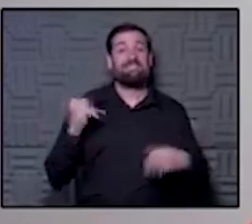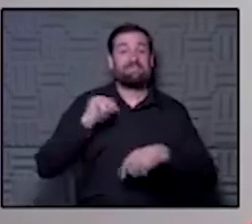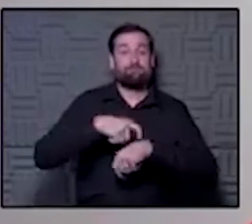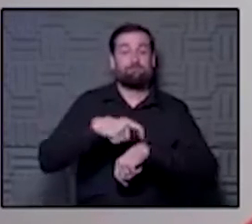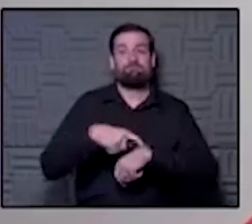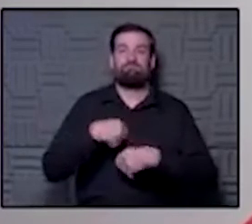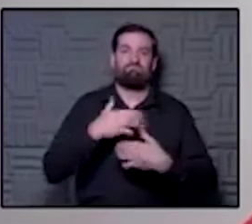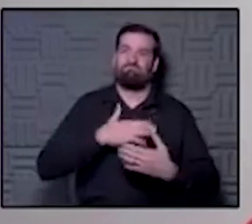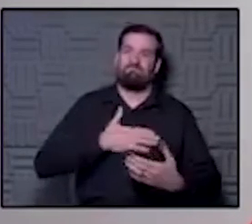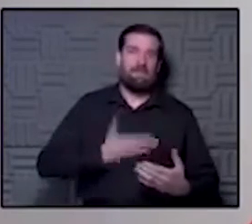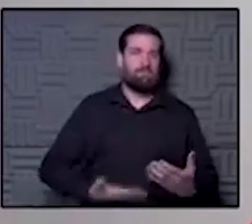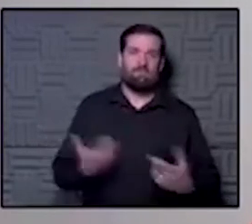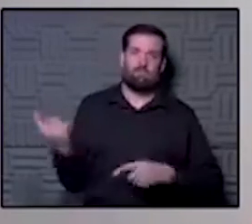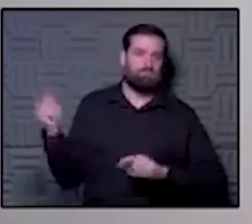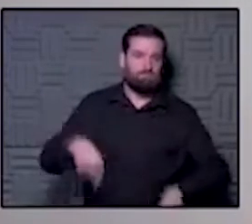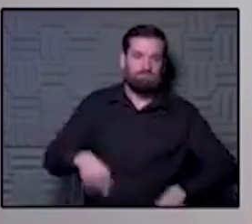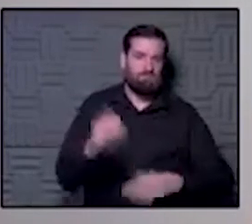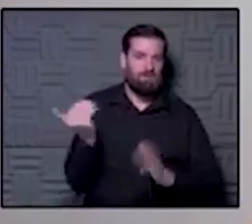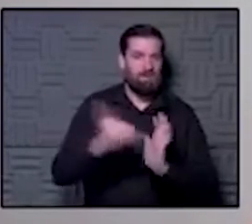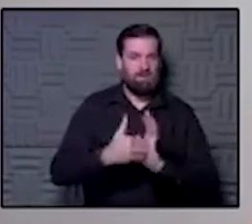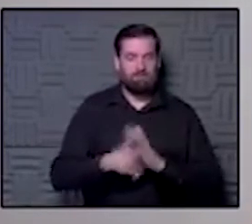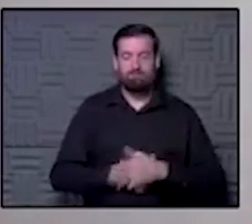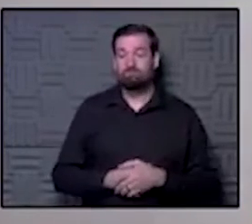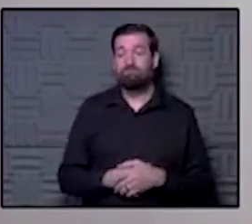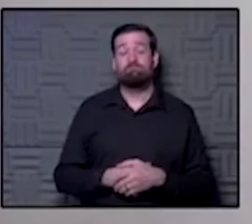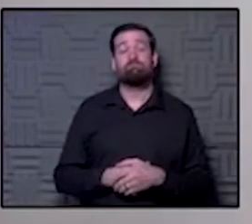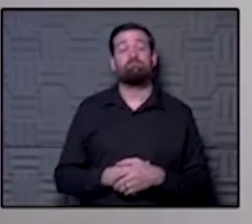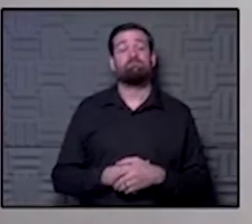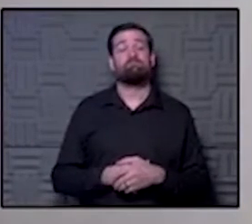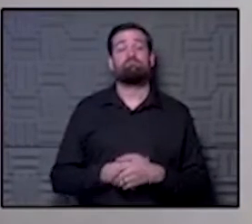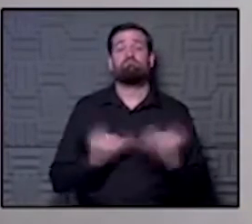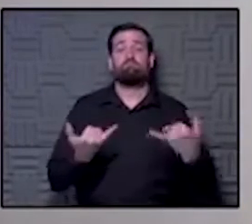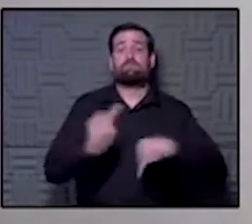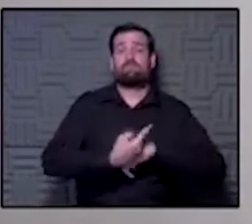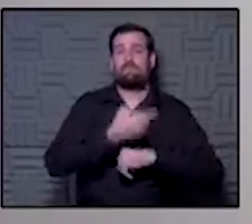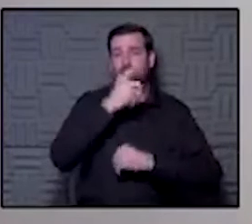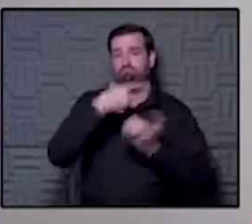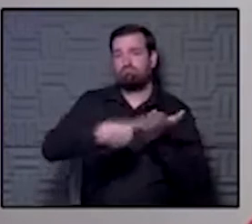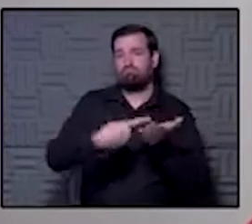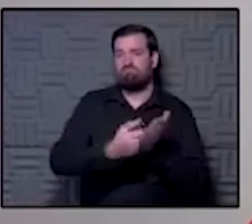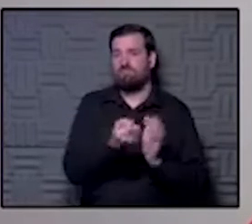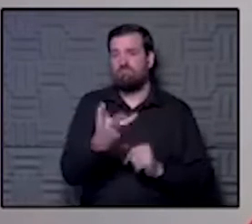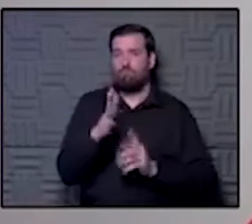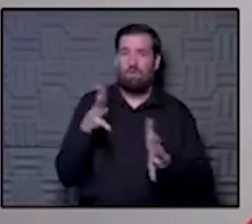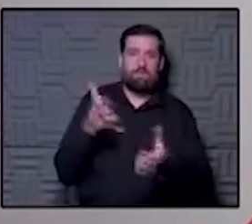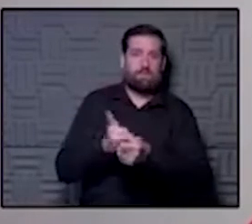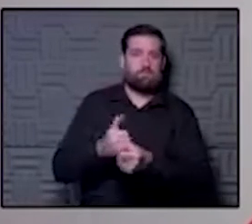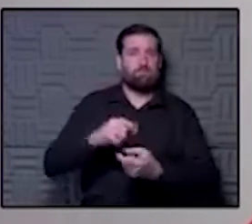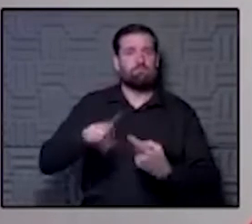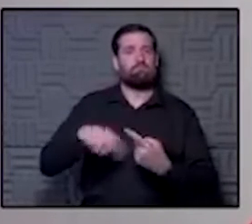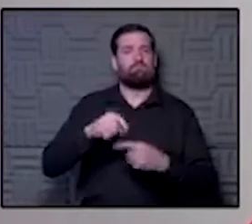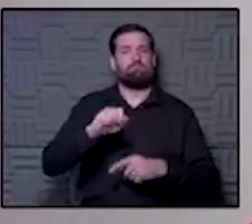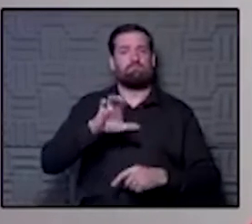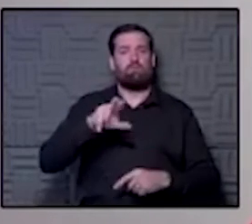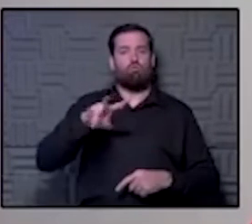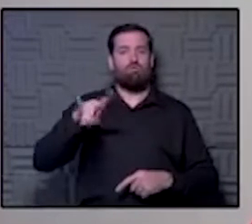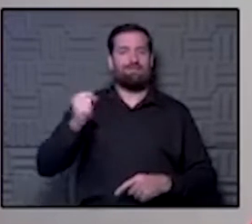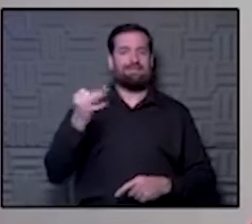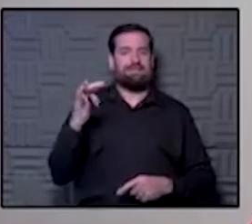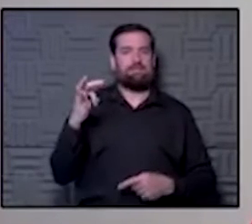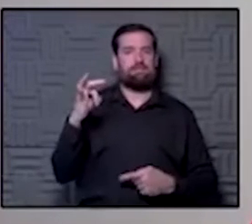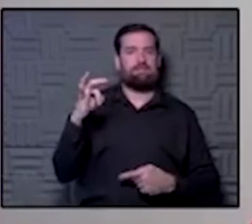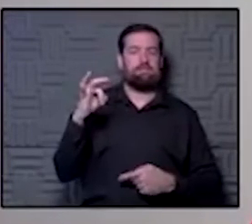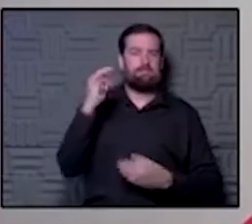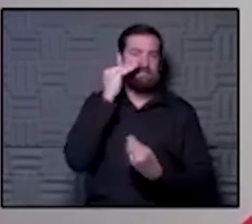join you all again. in the future. I'm going to talk today about a few updates on COVID-19 data for Wyandotte County,